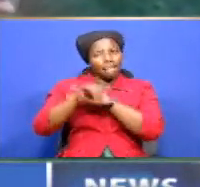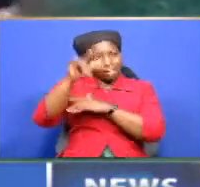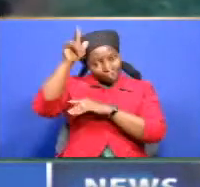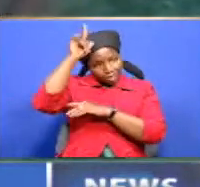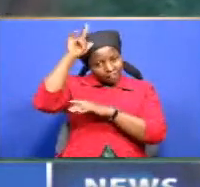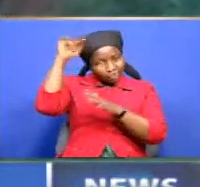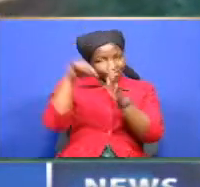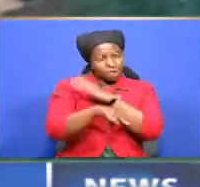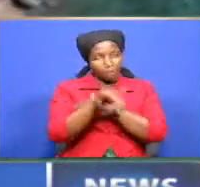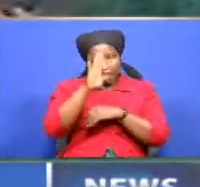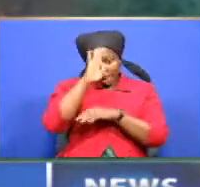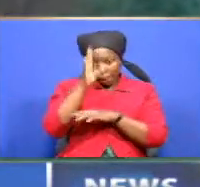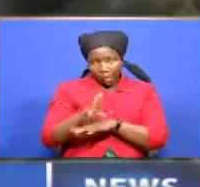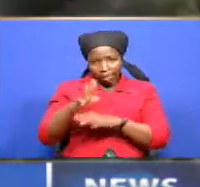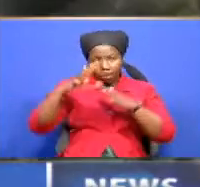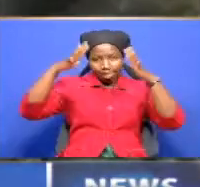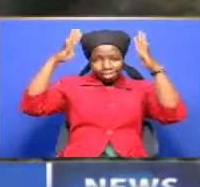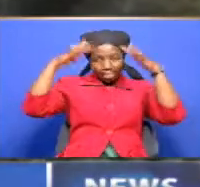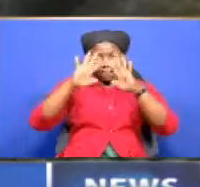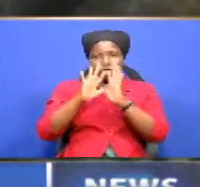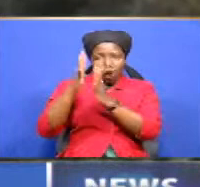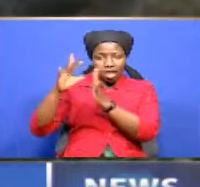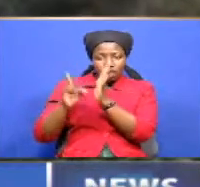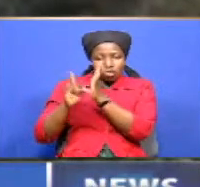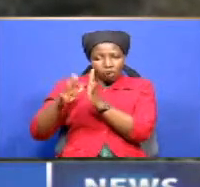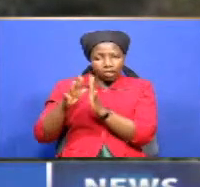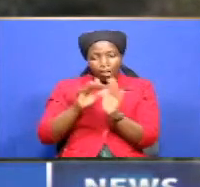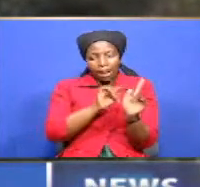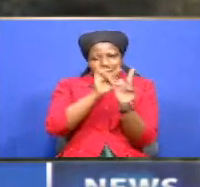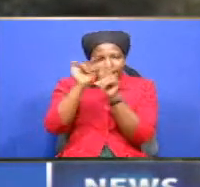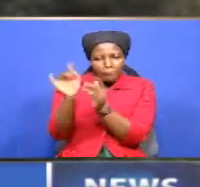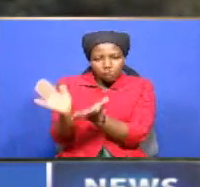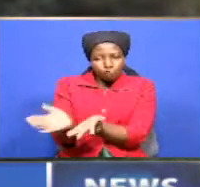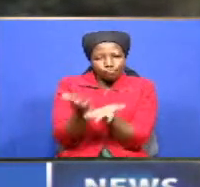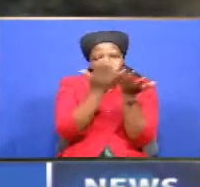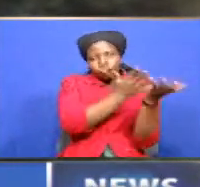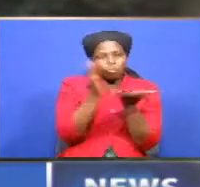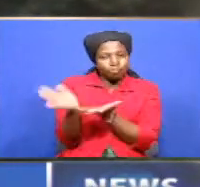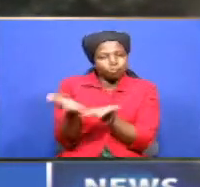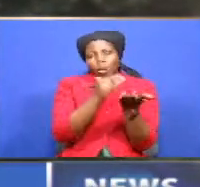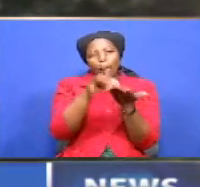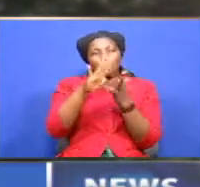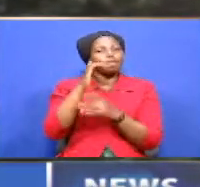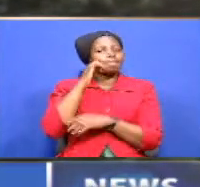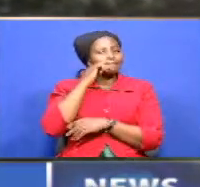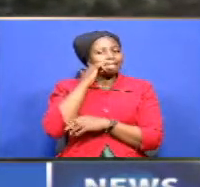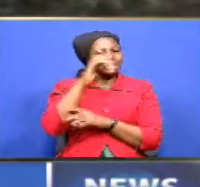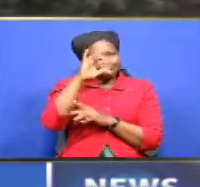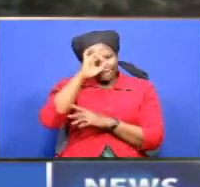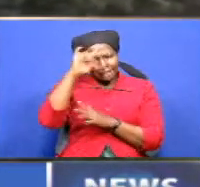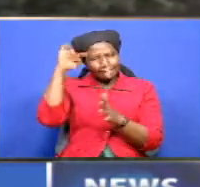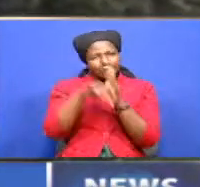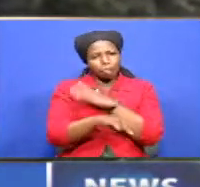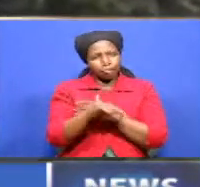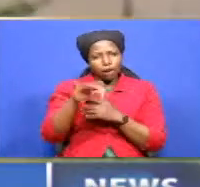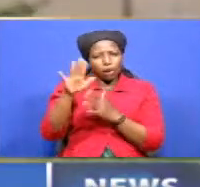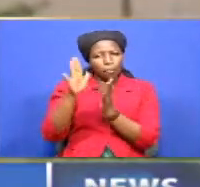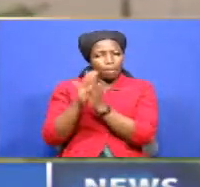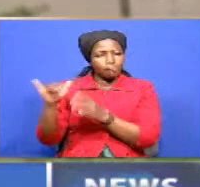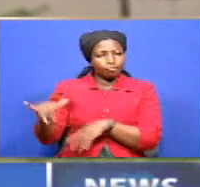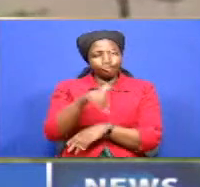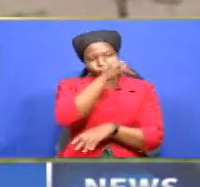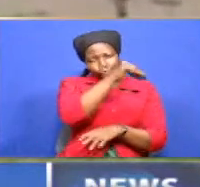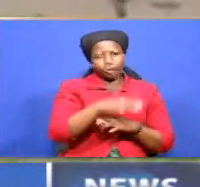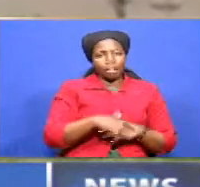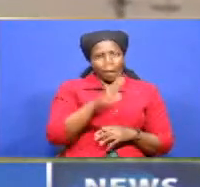Brazil Amazon rainforest the doctors are having to evacuate the most seriously ill patients by plane. Brazil's indigenous health service